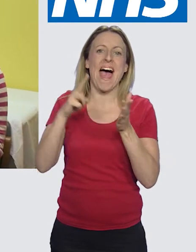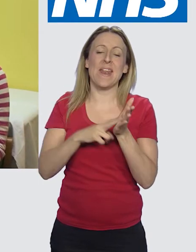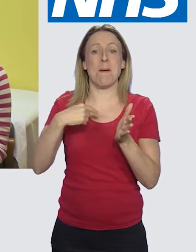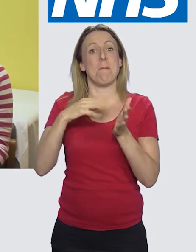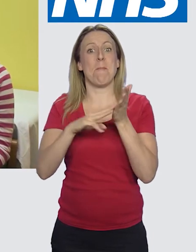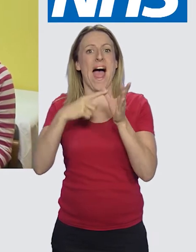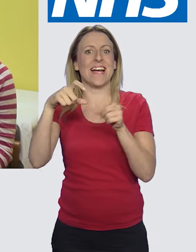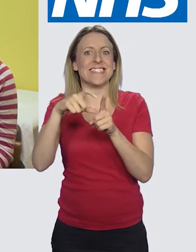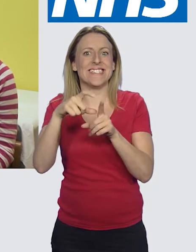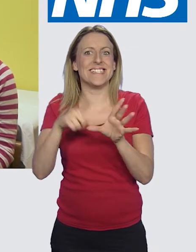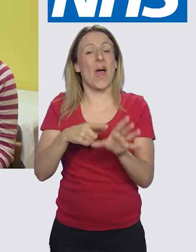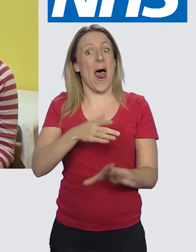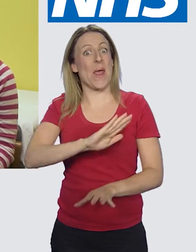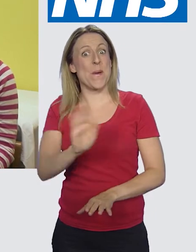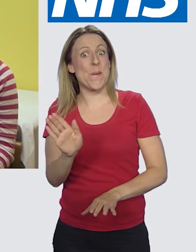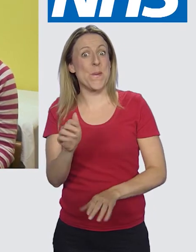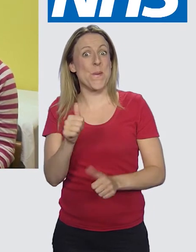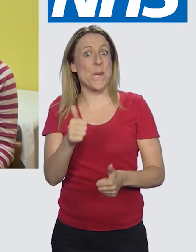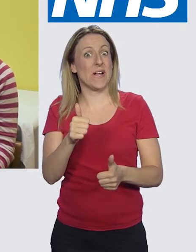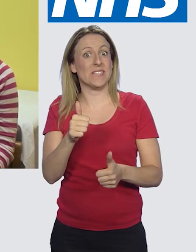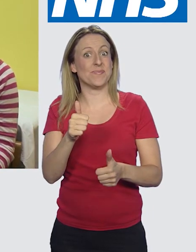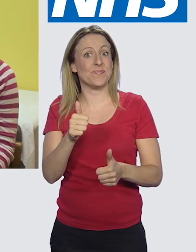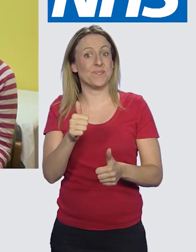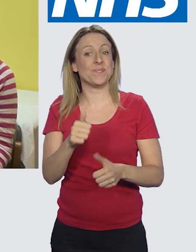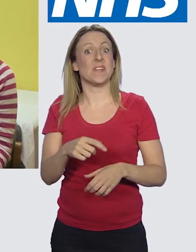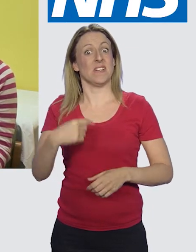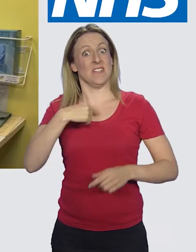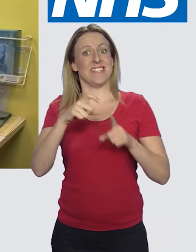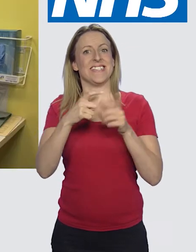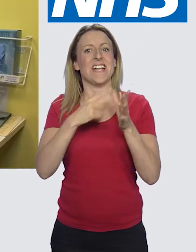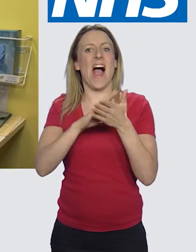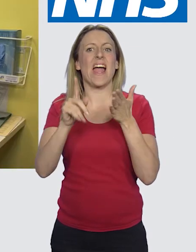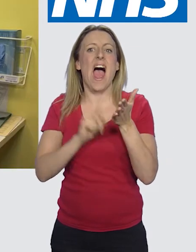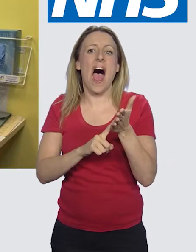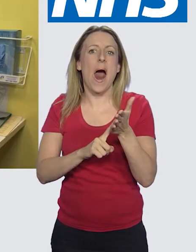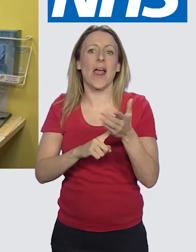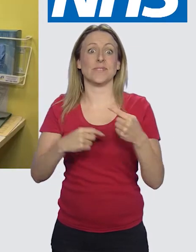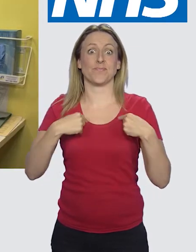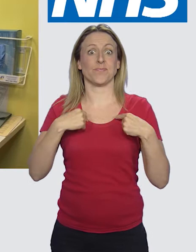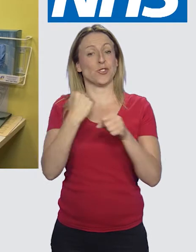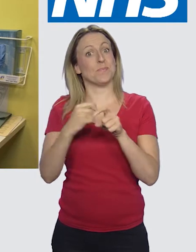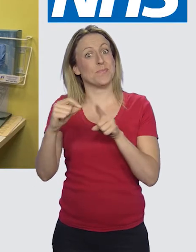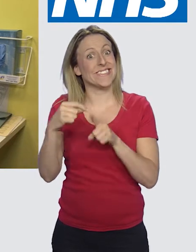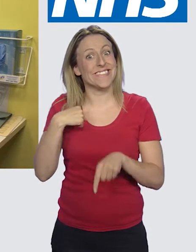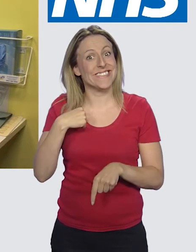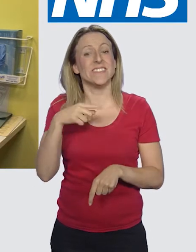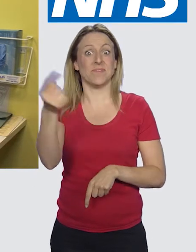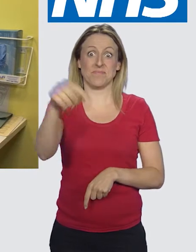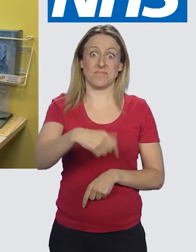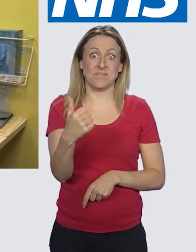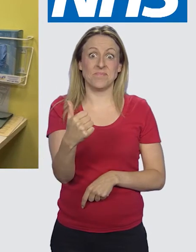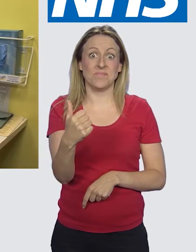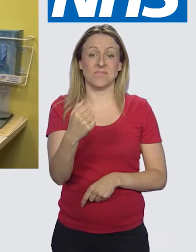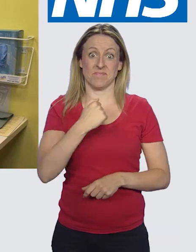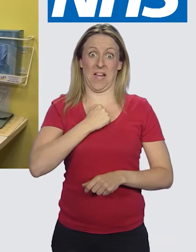Hi, I'm Beth. Hi, I'm Ben. Hi, I'm Maddy. Hello Monkey. Hello. Lovely to meet you all.